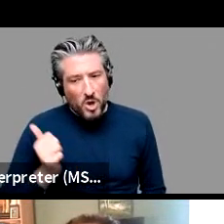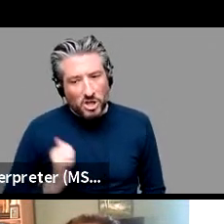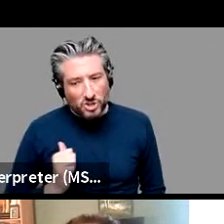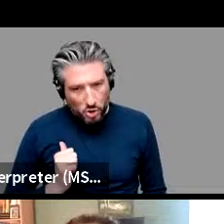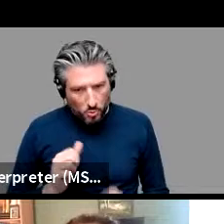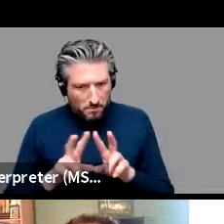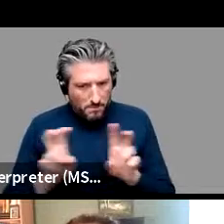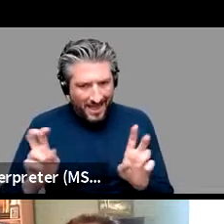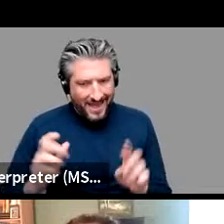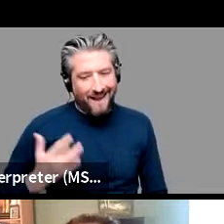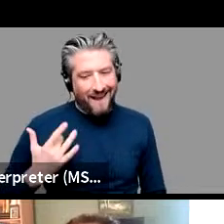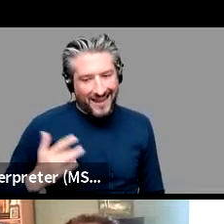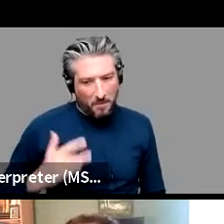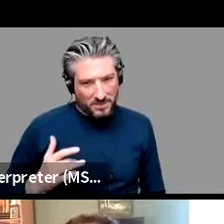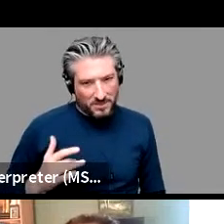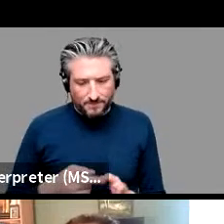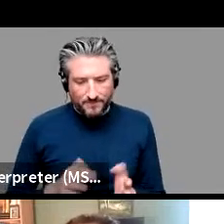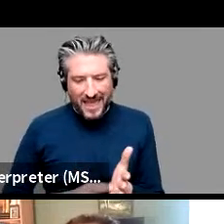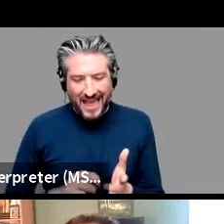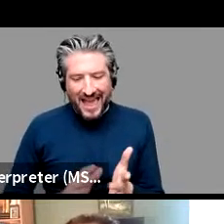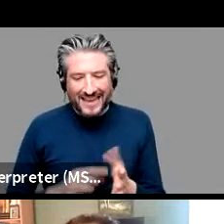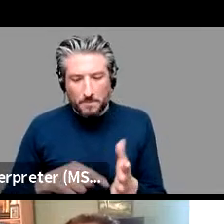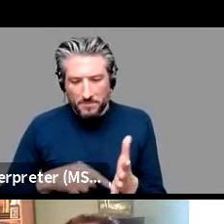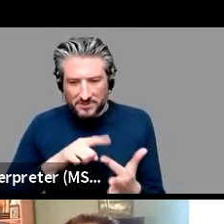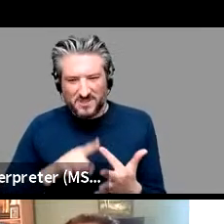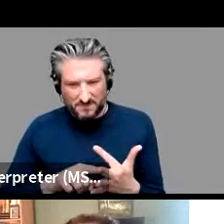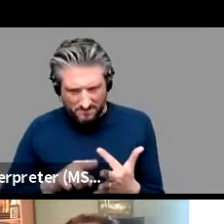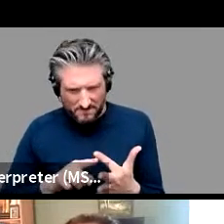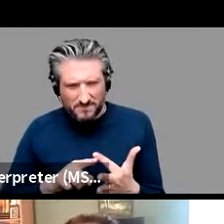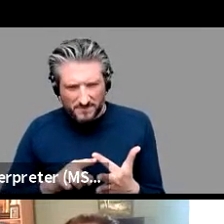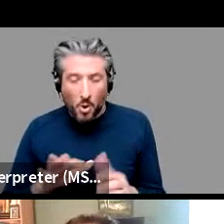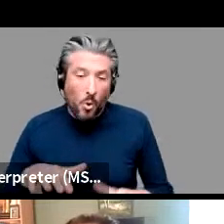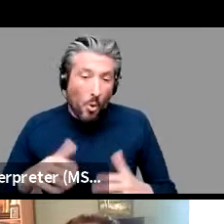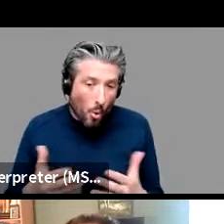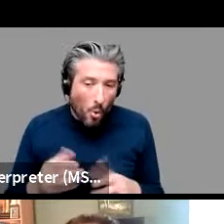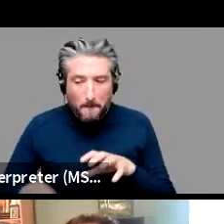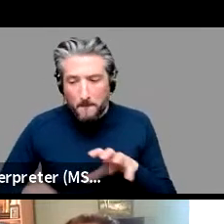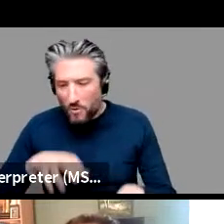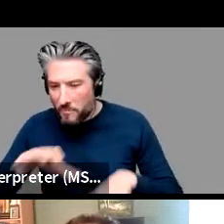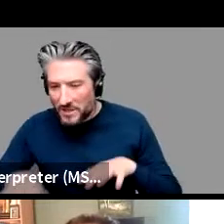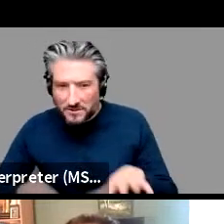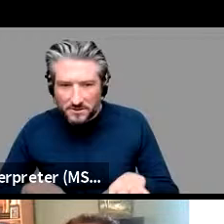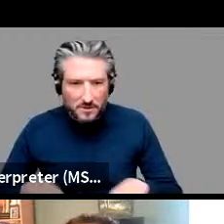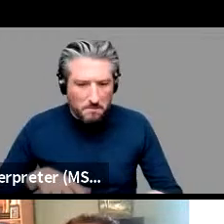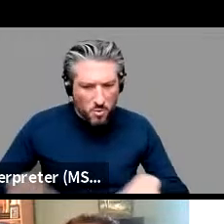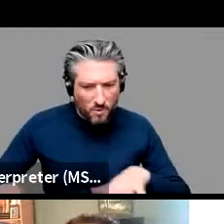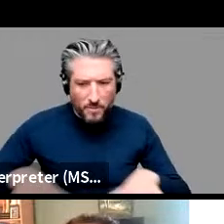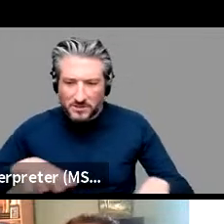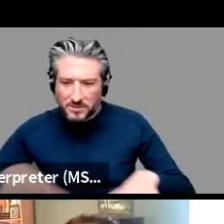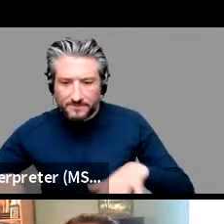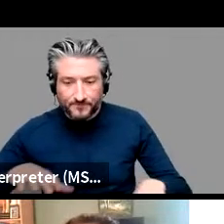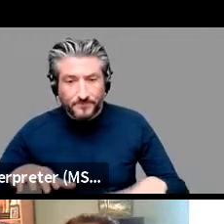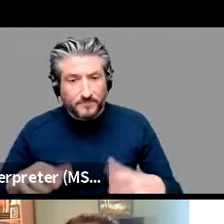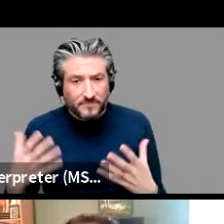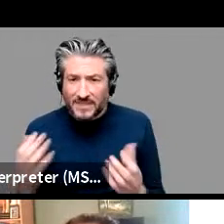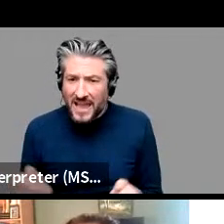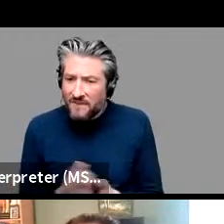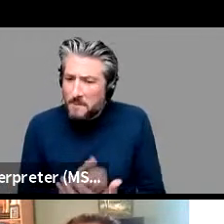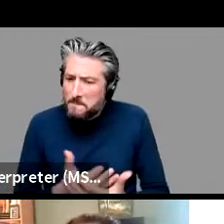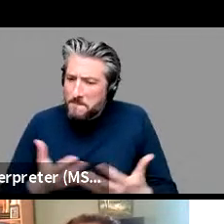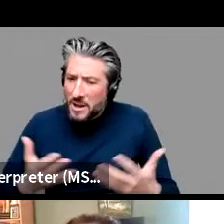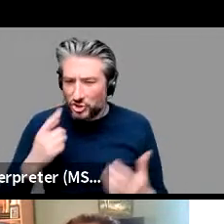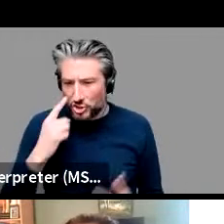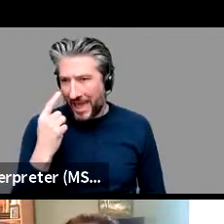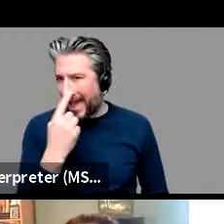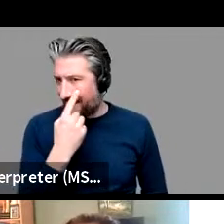like the recognition and interest in animacy or movement like you know there's tons of evidence that infants are